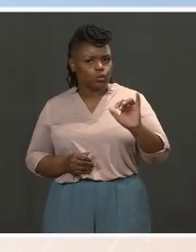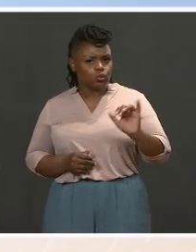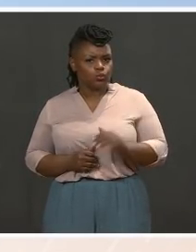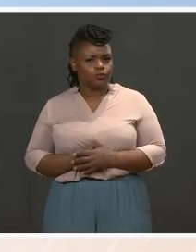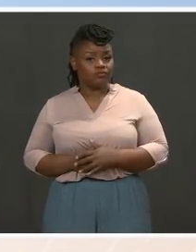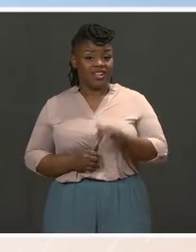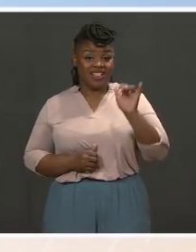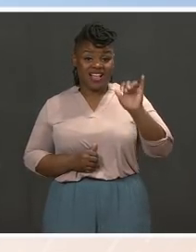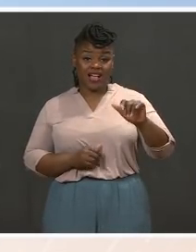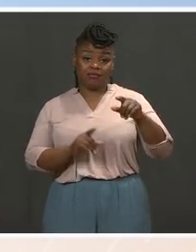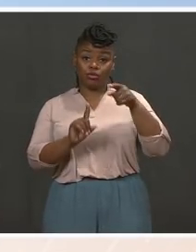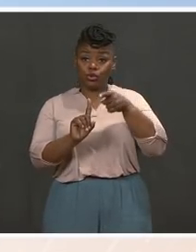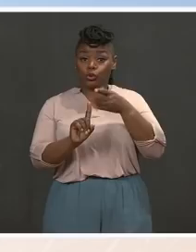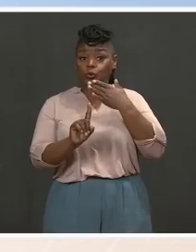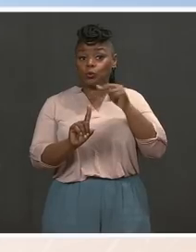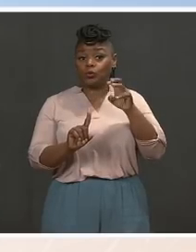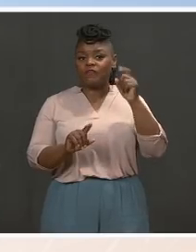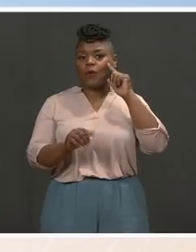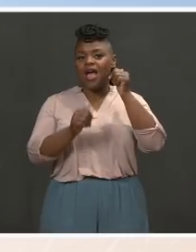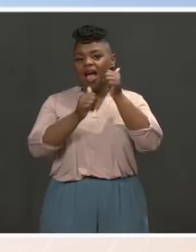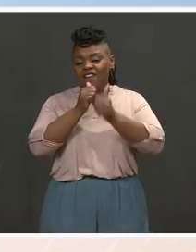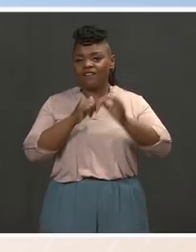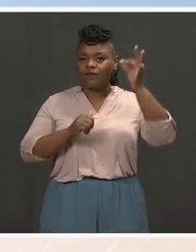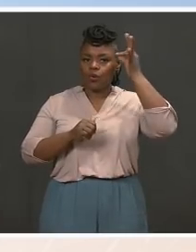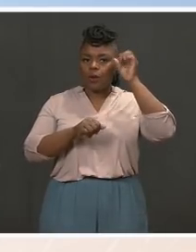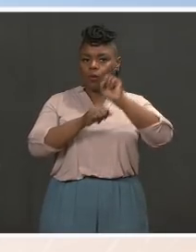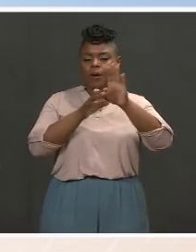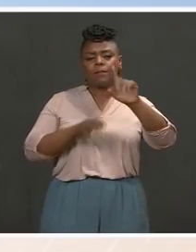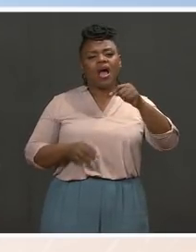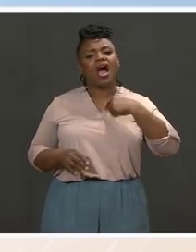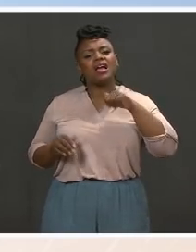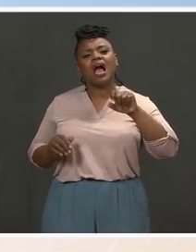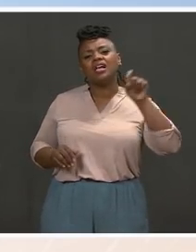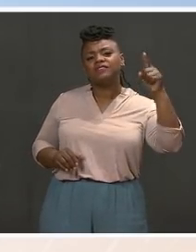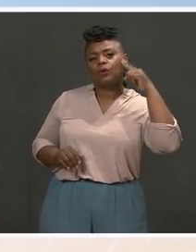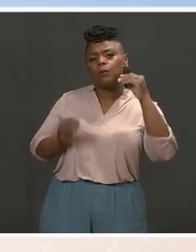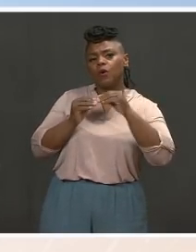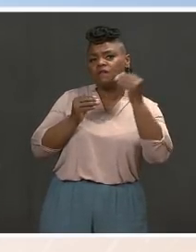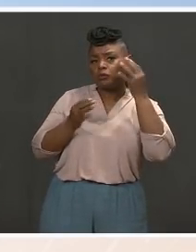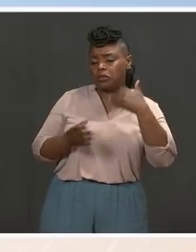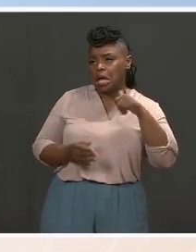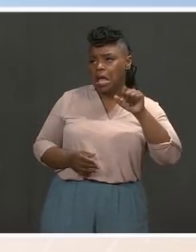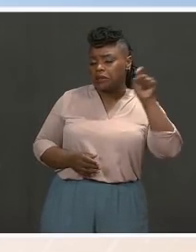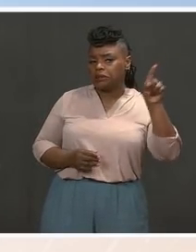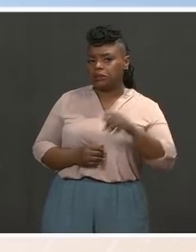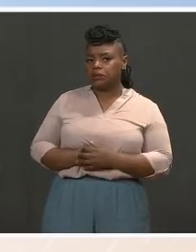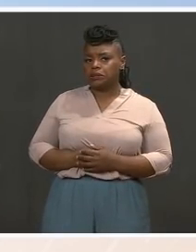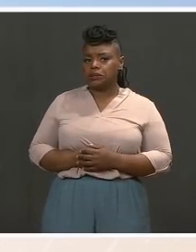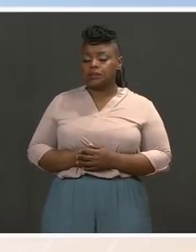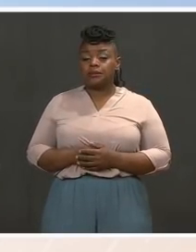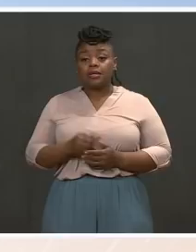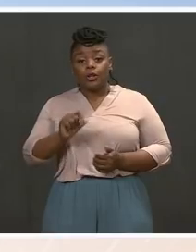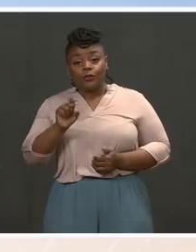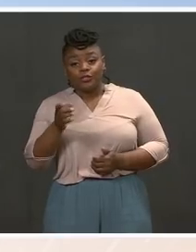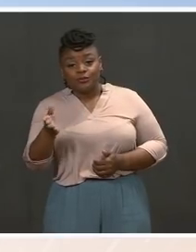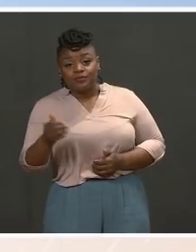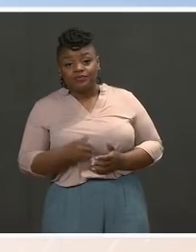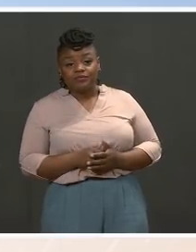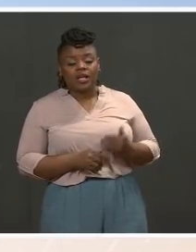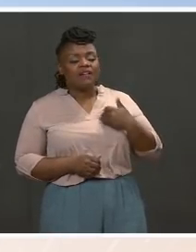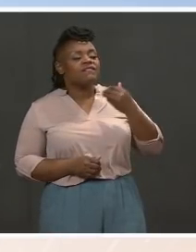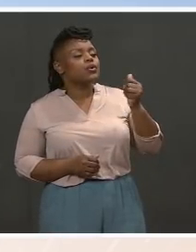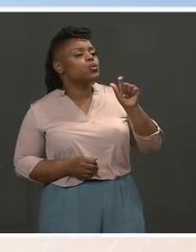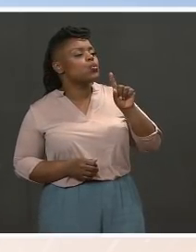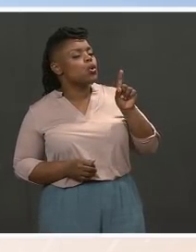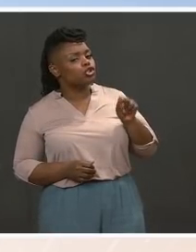I can check and see if there's more specifics across the administration about our approach. Go ahead in the back, and we'll go back. Great. A couple of questions. First, I wanted to ask about